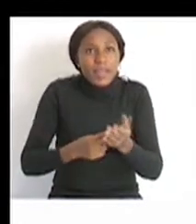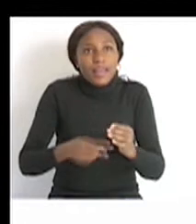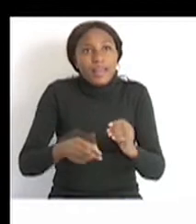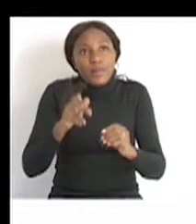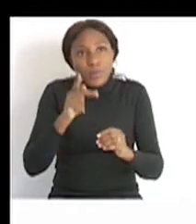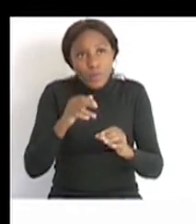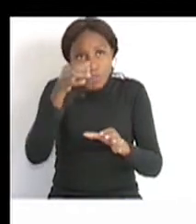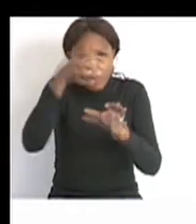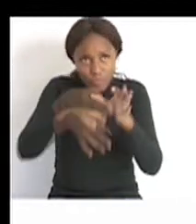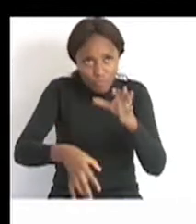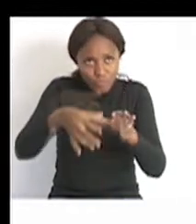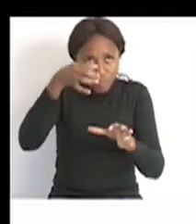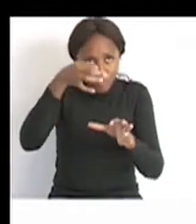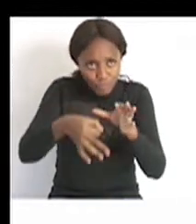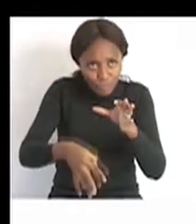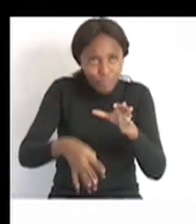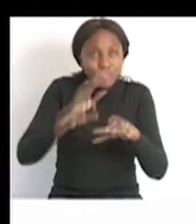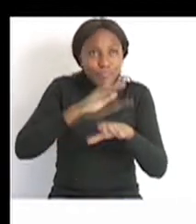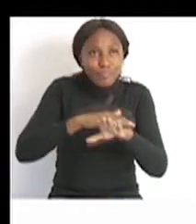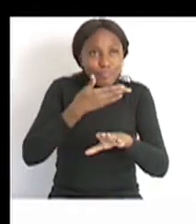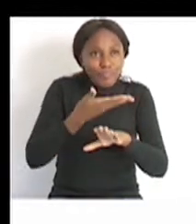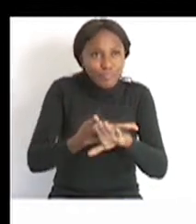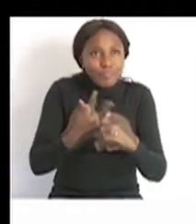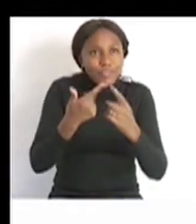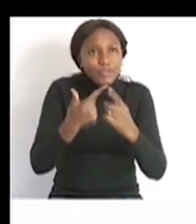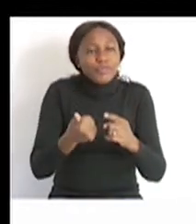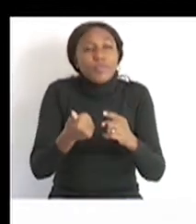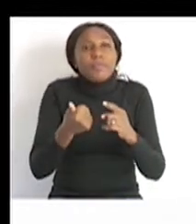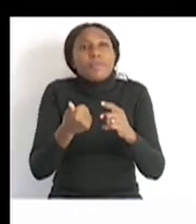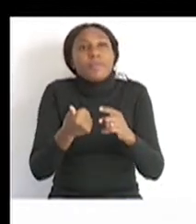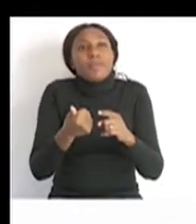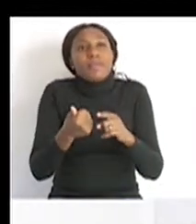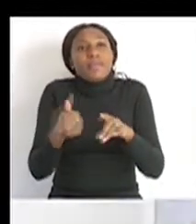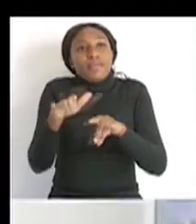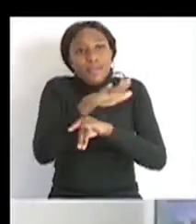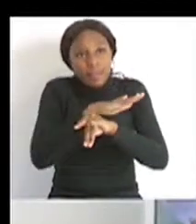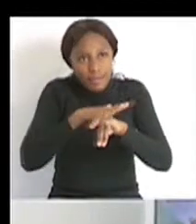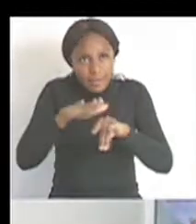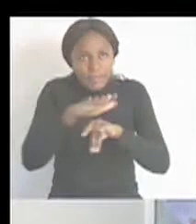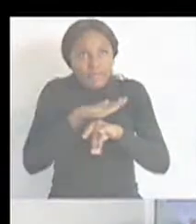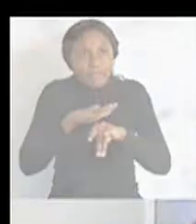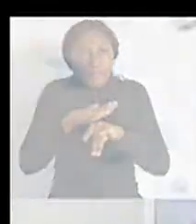eggs is another product that we get from animals.